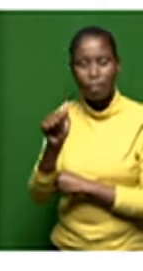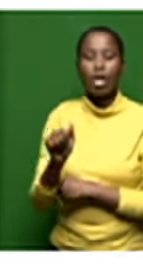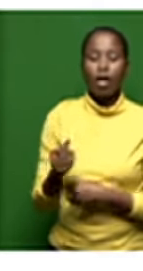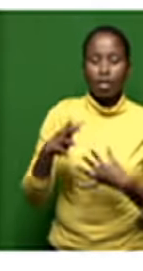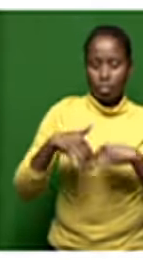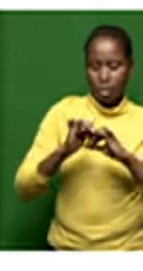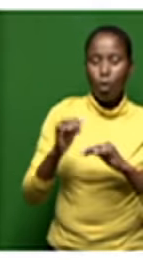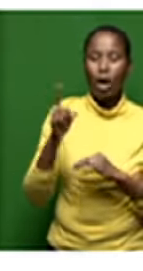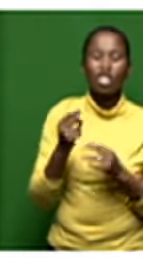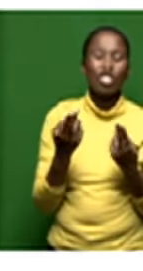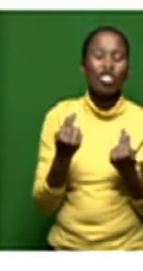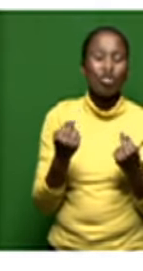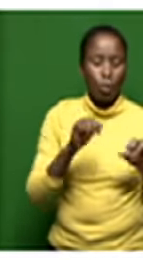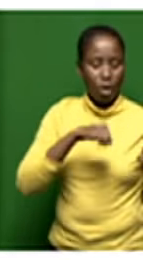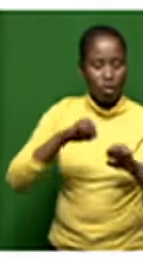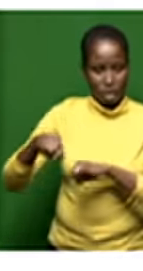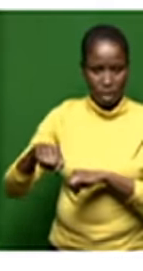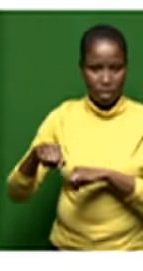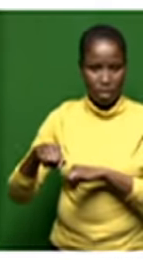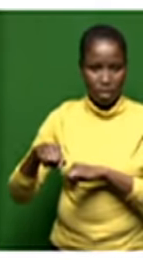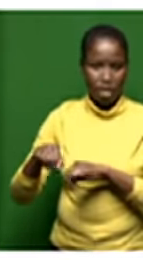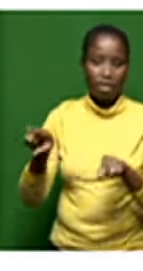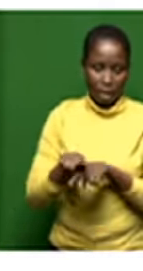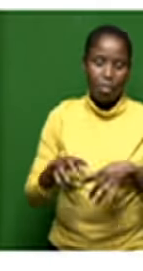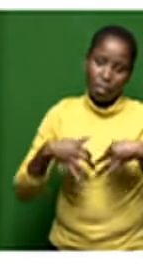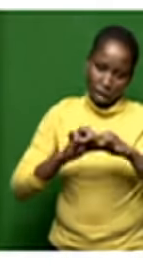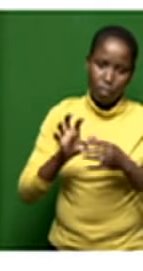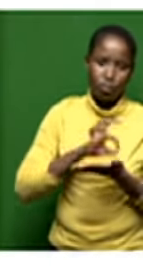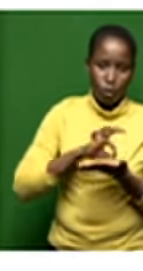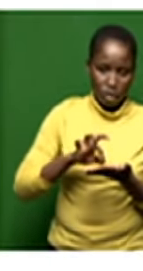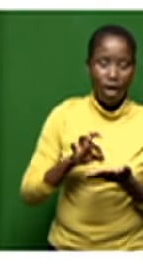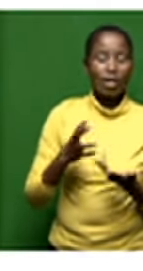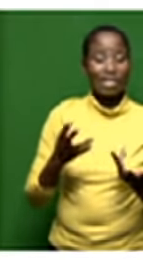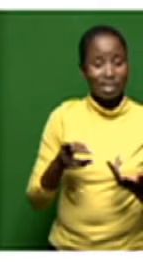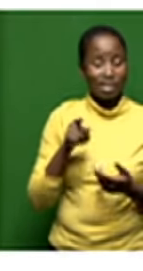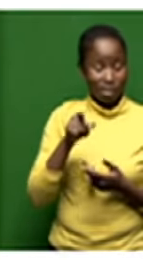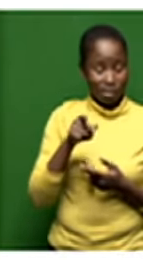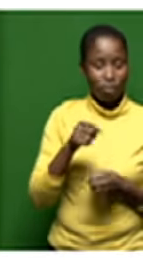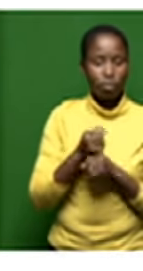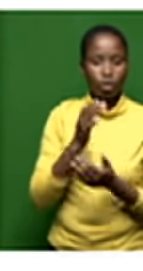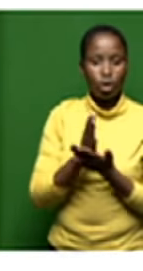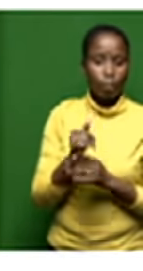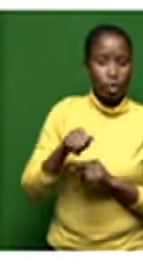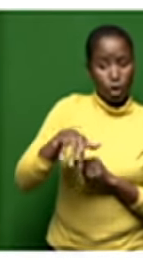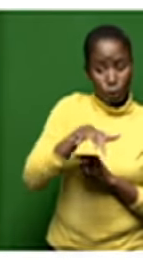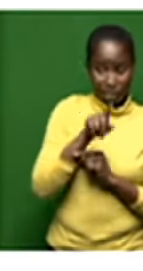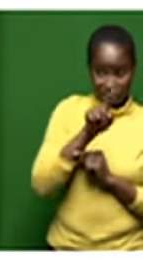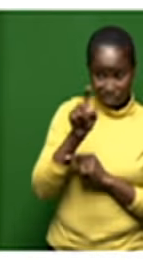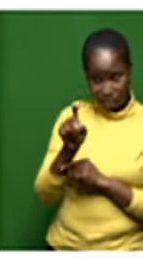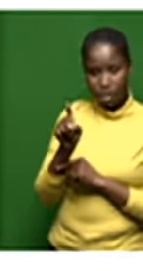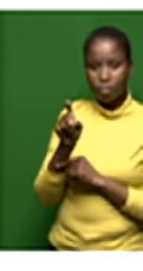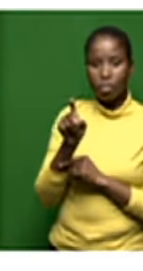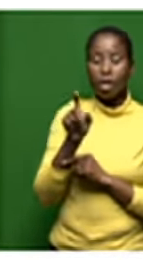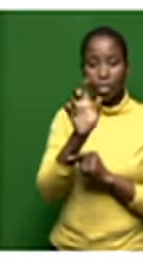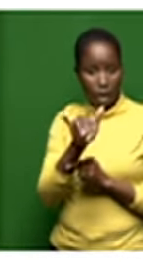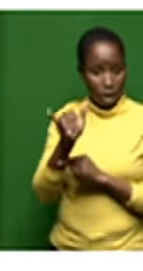agreements on new conditions as well which uh we believe that these conditions allow the airline to